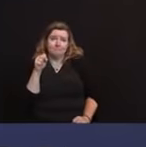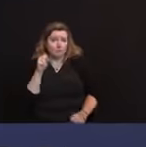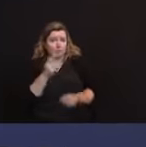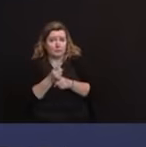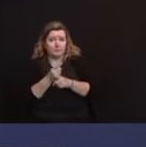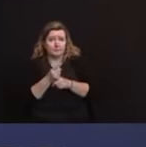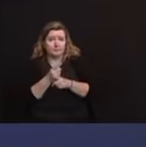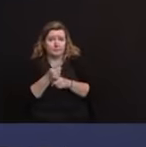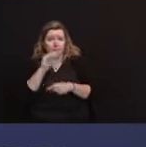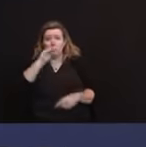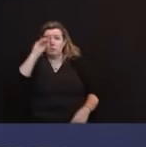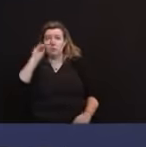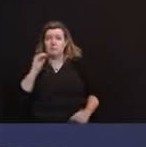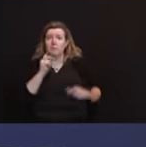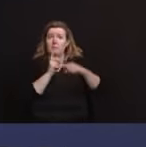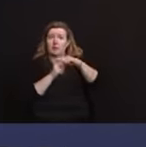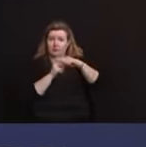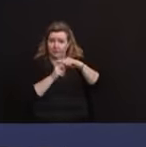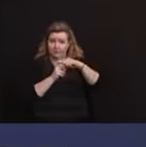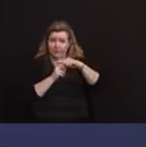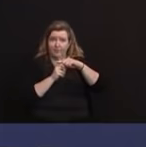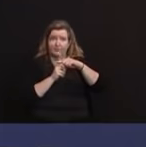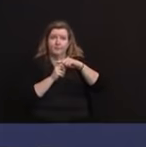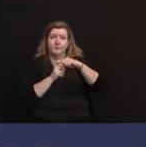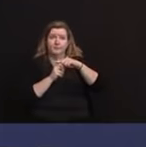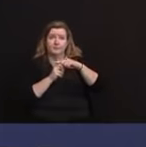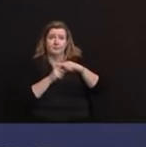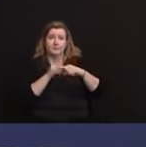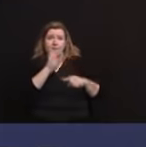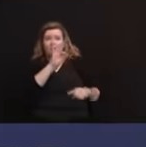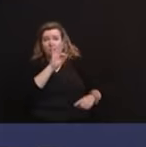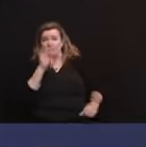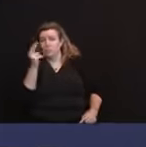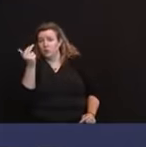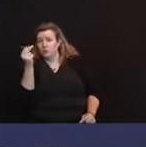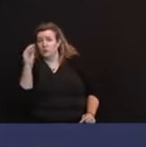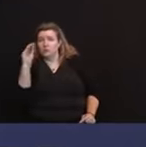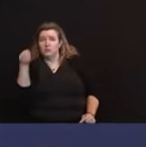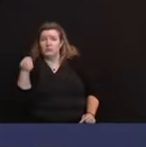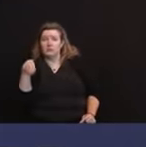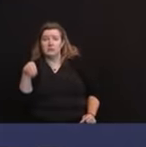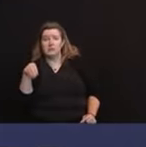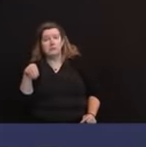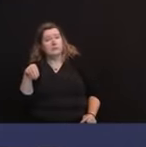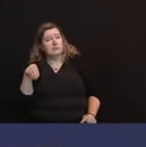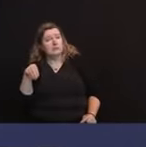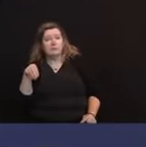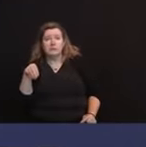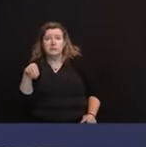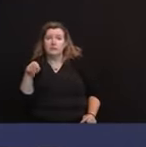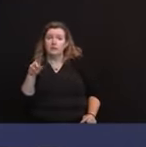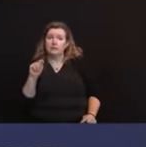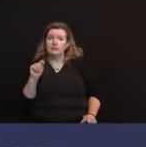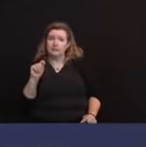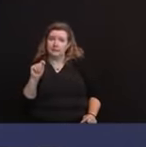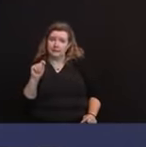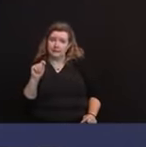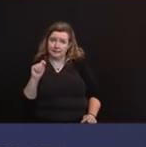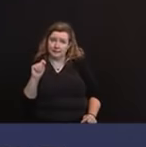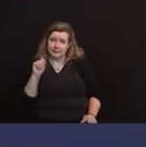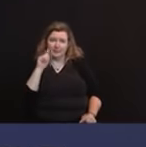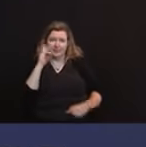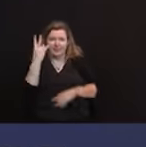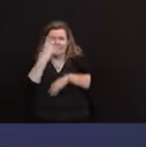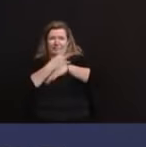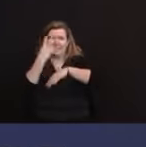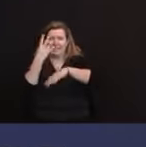has stayed uncomfortably sort of in the 9 to 13 range and RT has steadily, remember it's a seven-day look back, and the fact